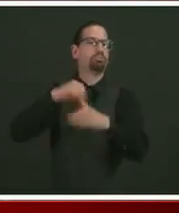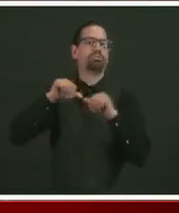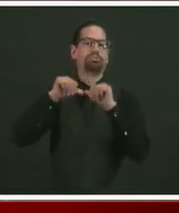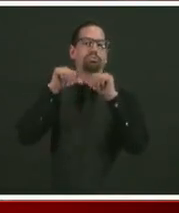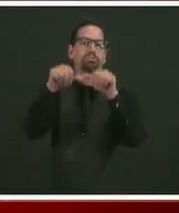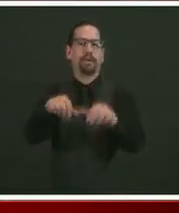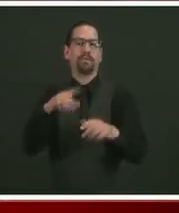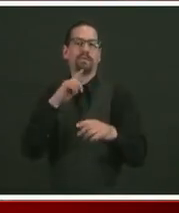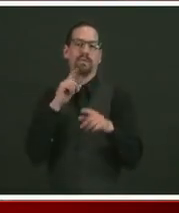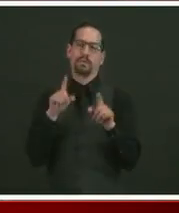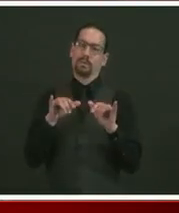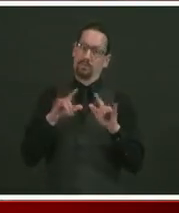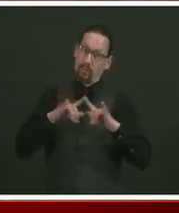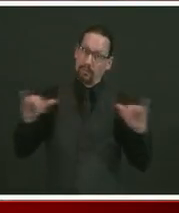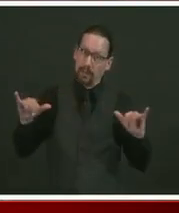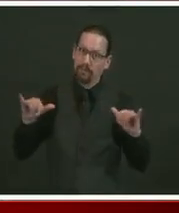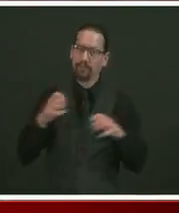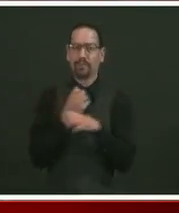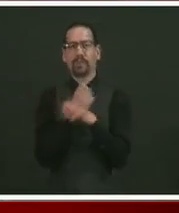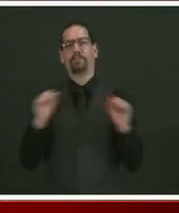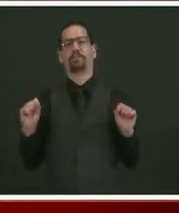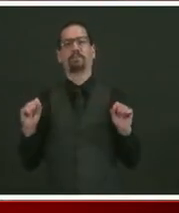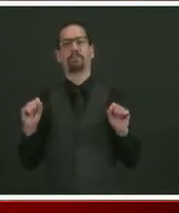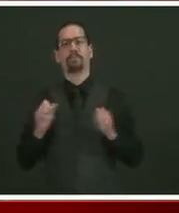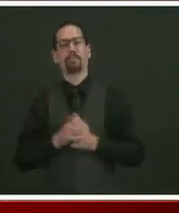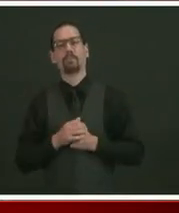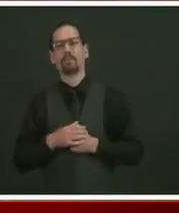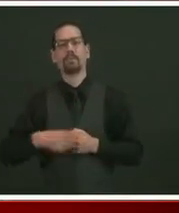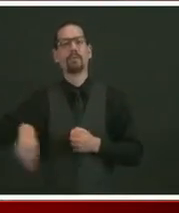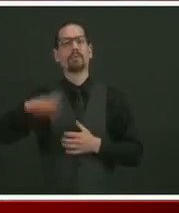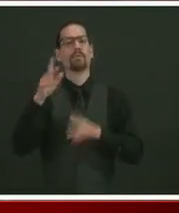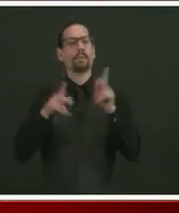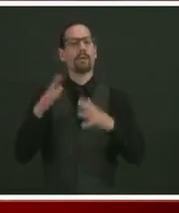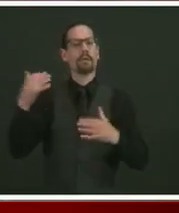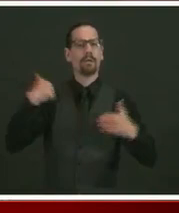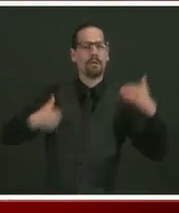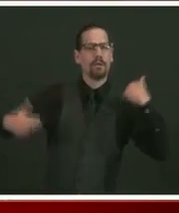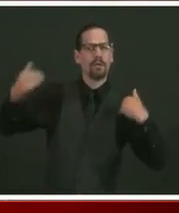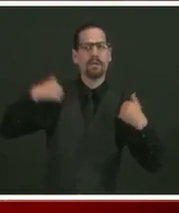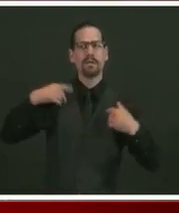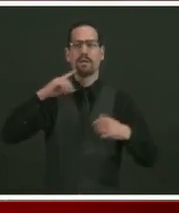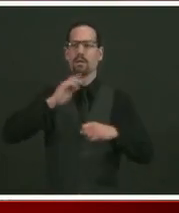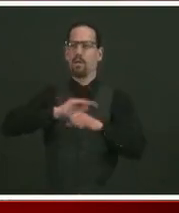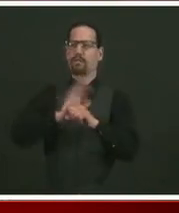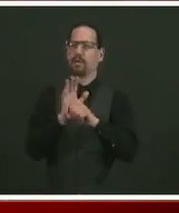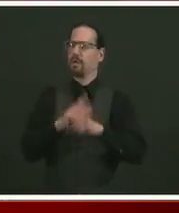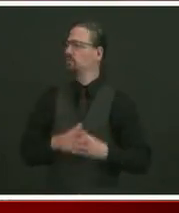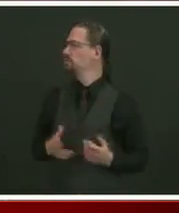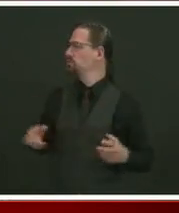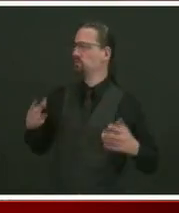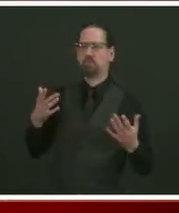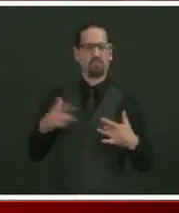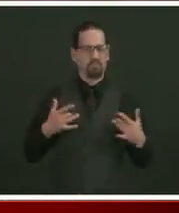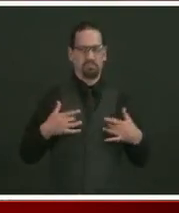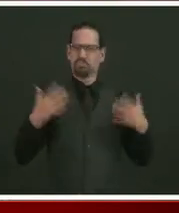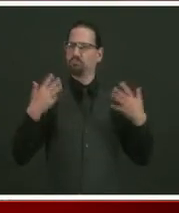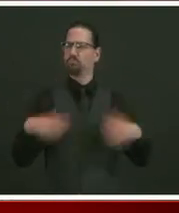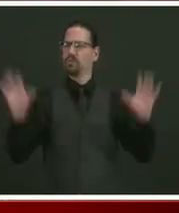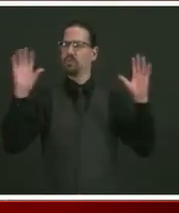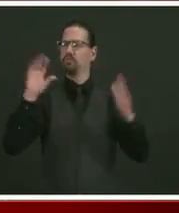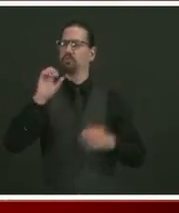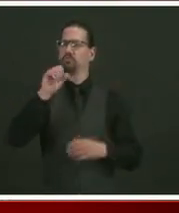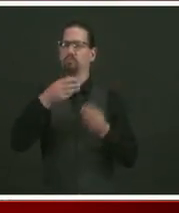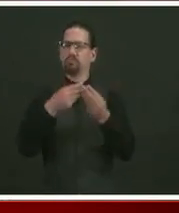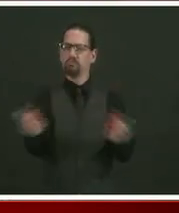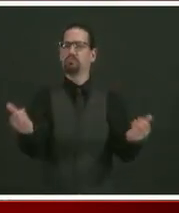lot of, I keep hearing, some people are saying to me, oh, the virus has died down. That's true. It's died down because of you. You've done the